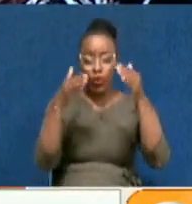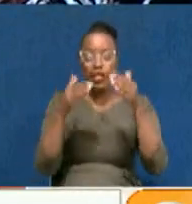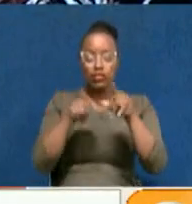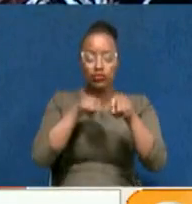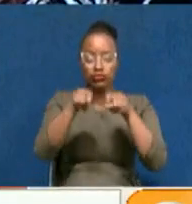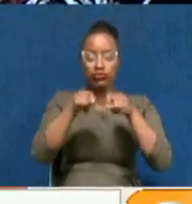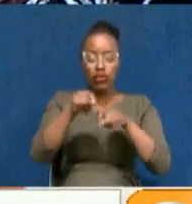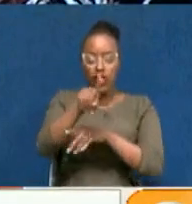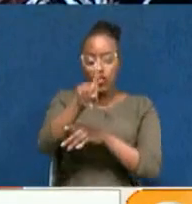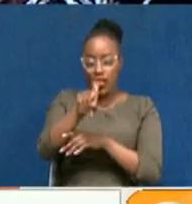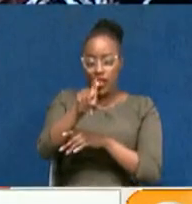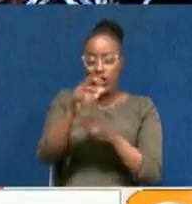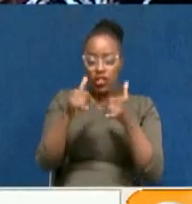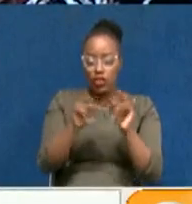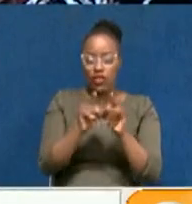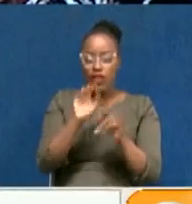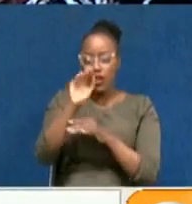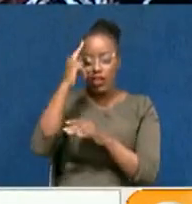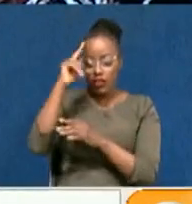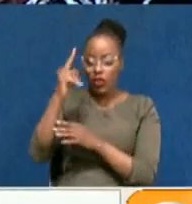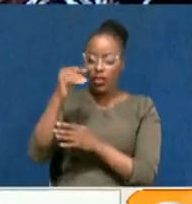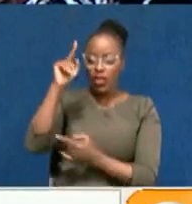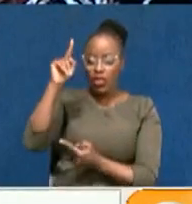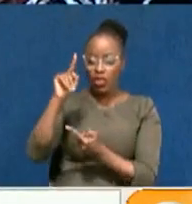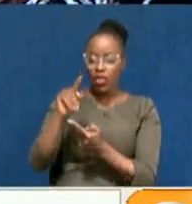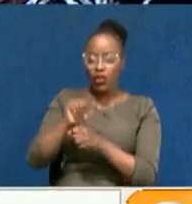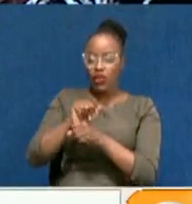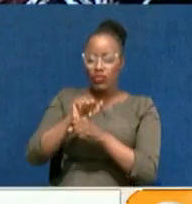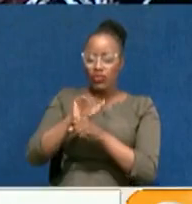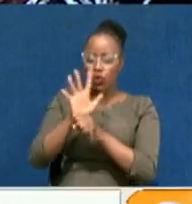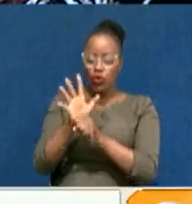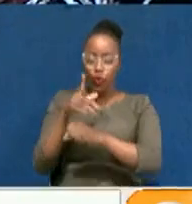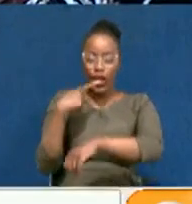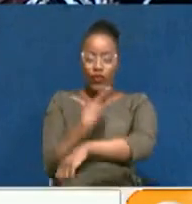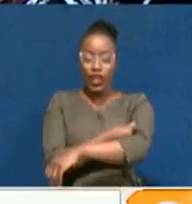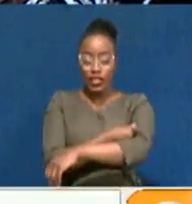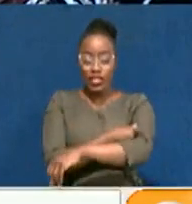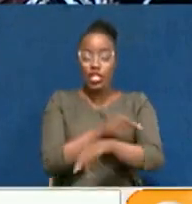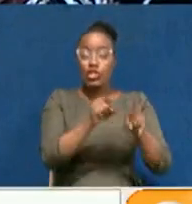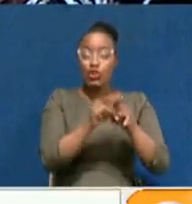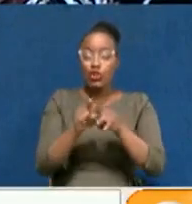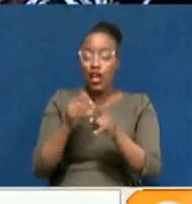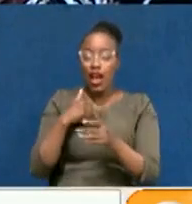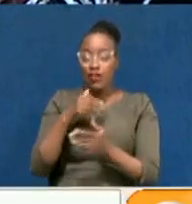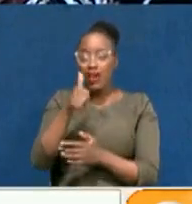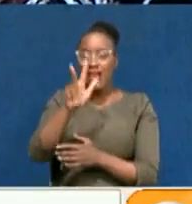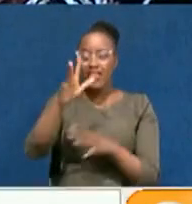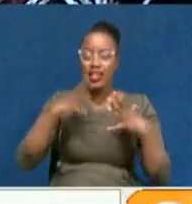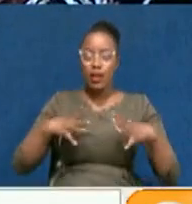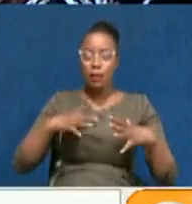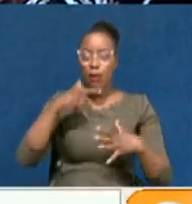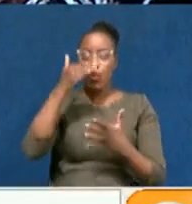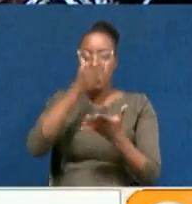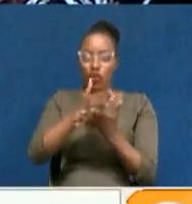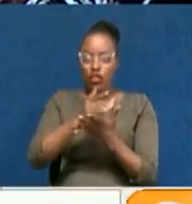containing the virus by pushing for COVID-19 vaccination amongst the population following the detection of at least three cases